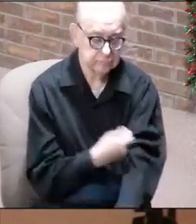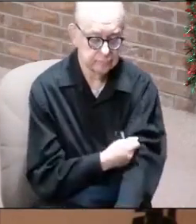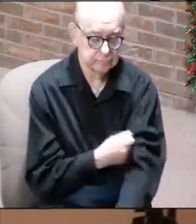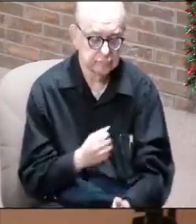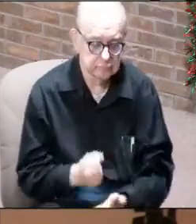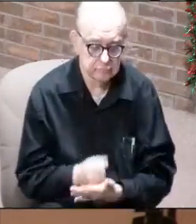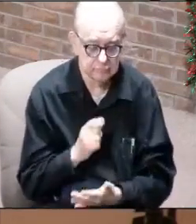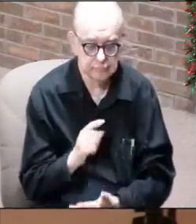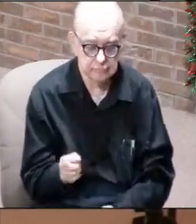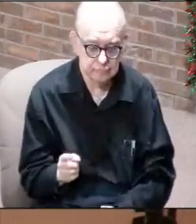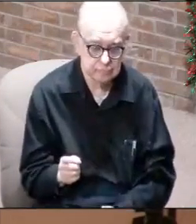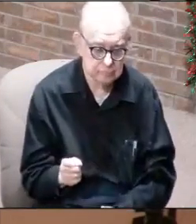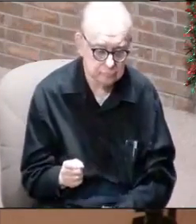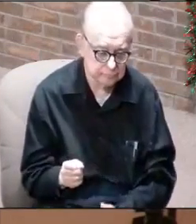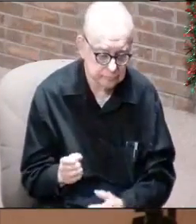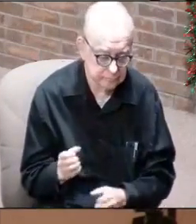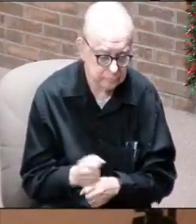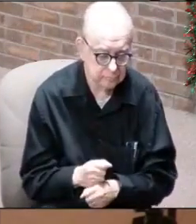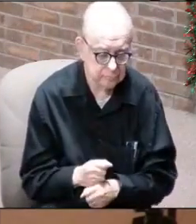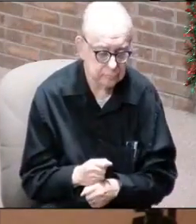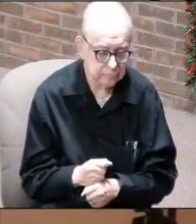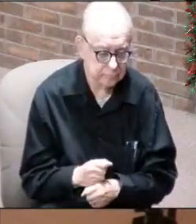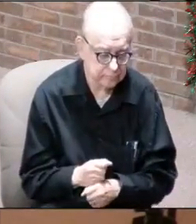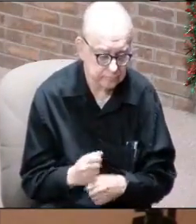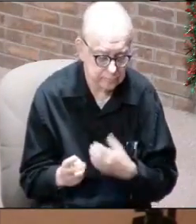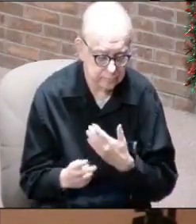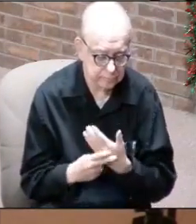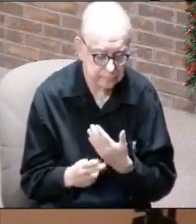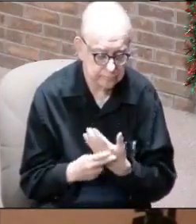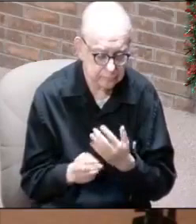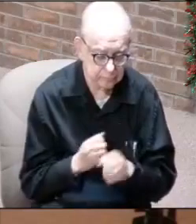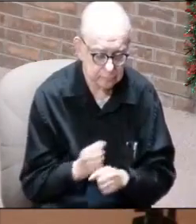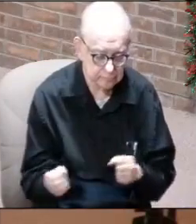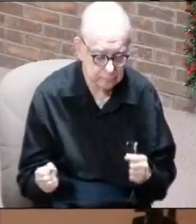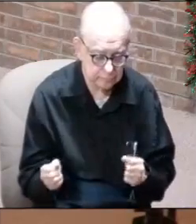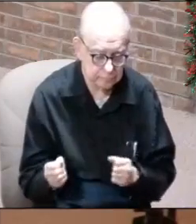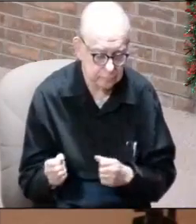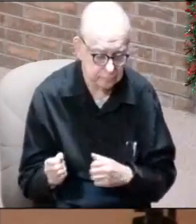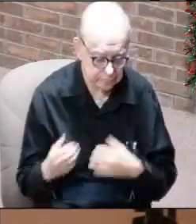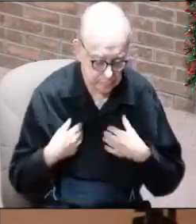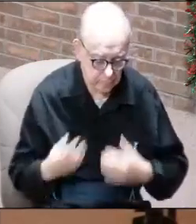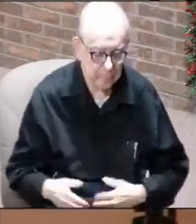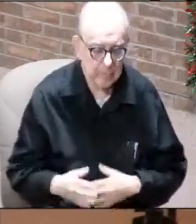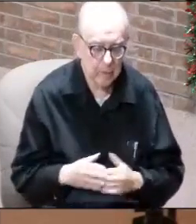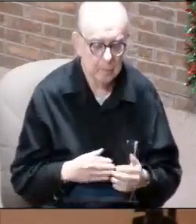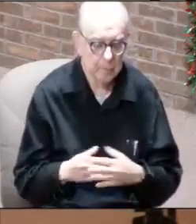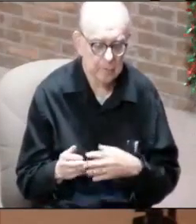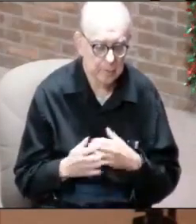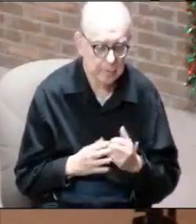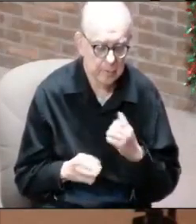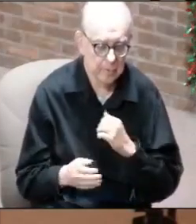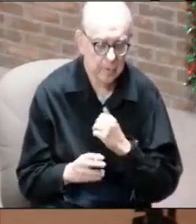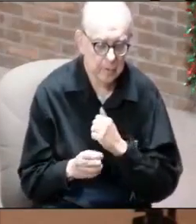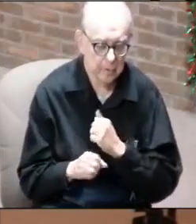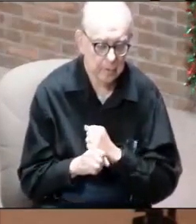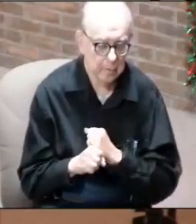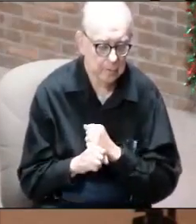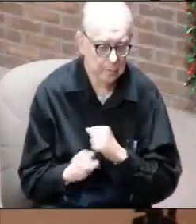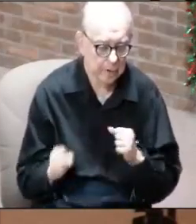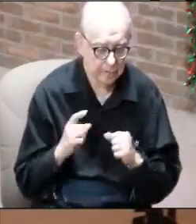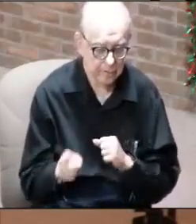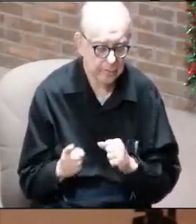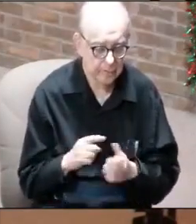to help you gain immunity or that your body will build up immunity to it. It's all it is. Okay,